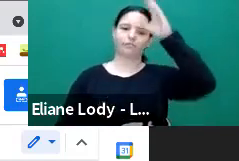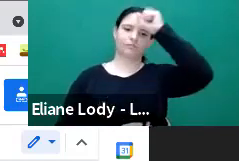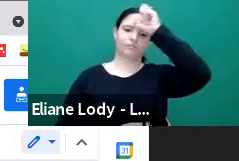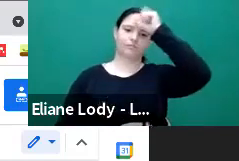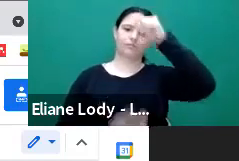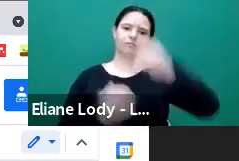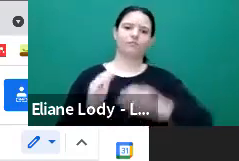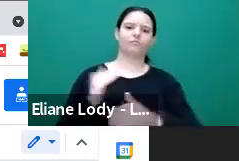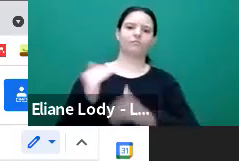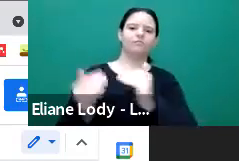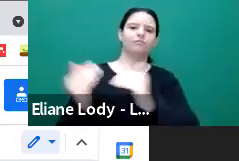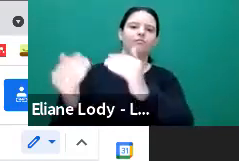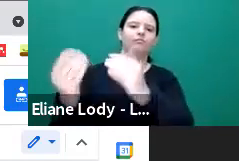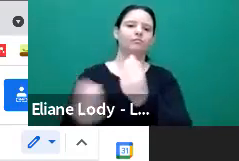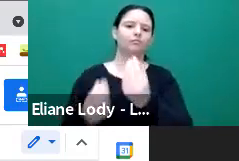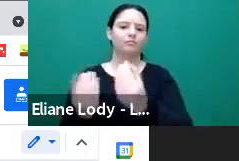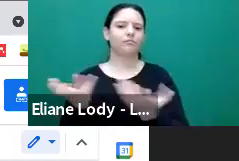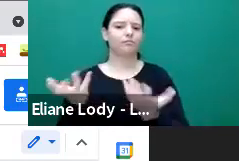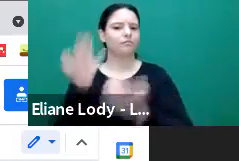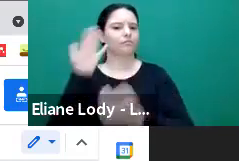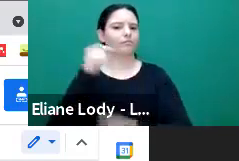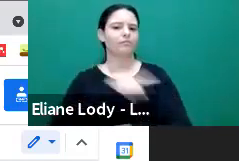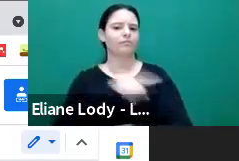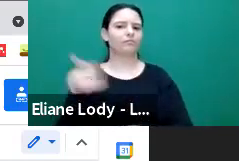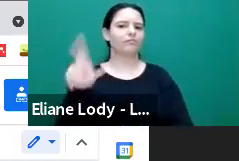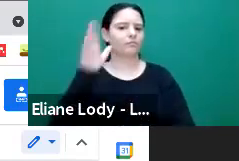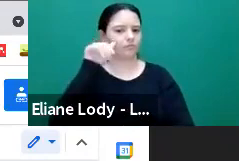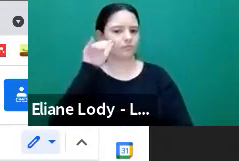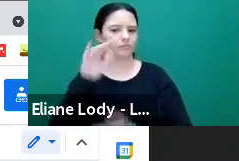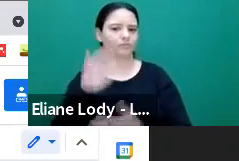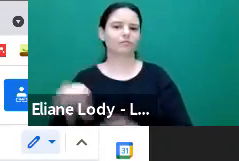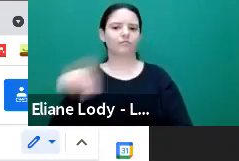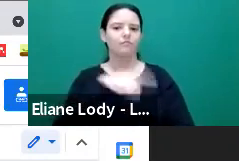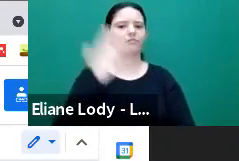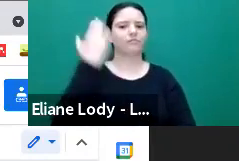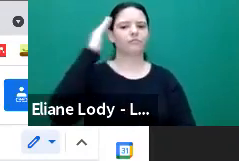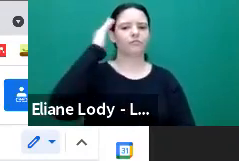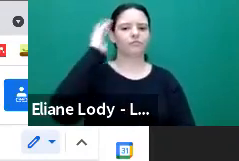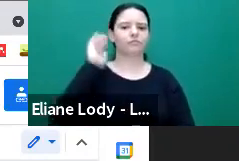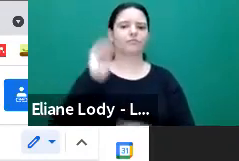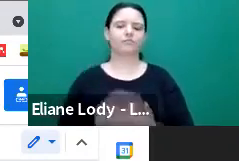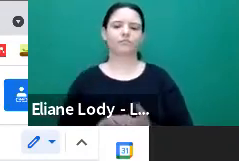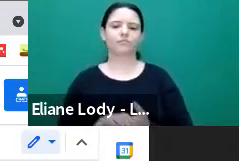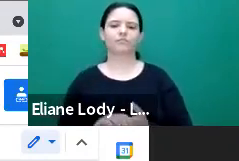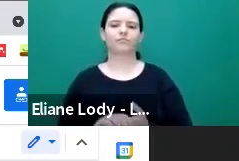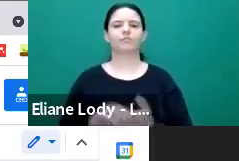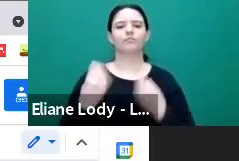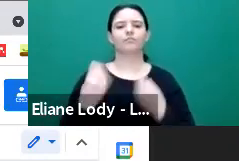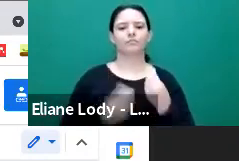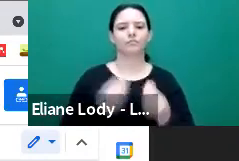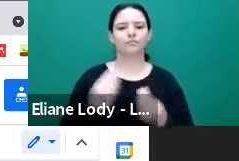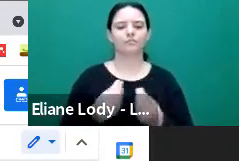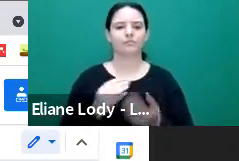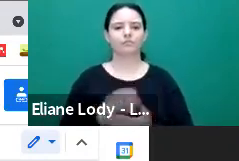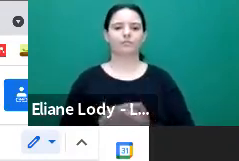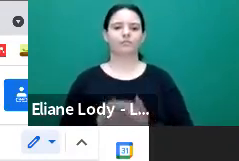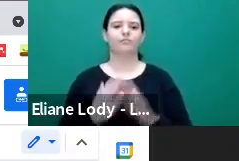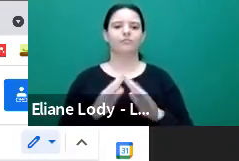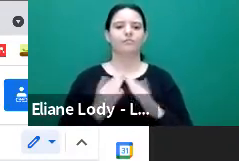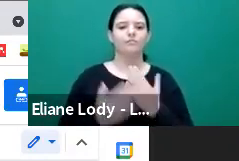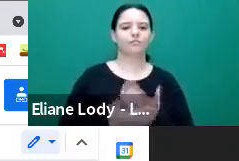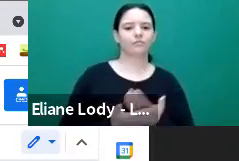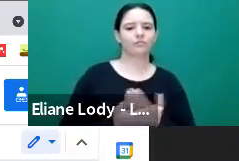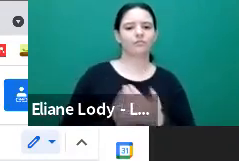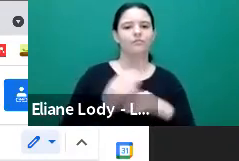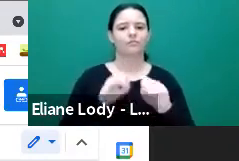do you understand that learning sparkle as part of the whole historical and personal movement one is